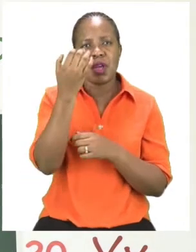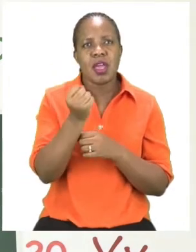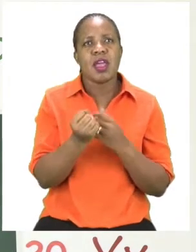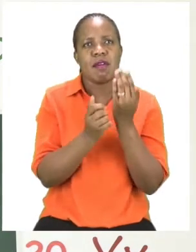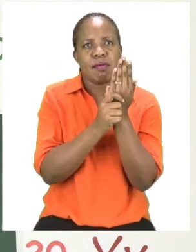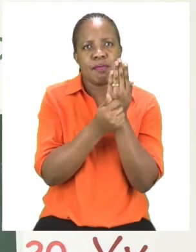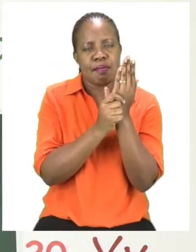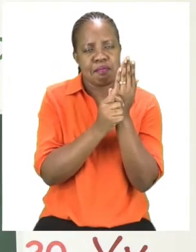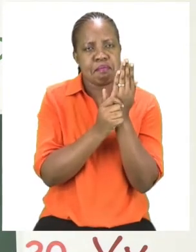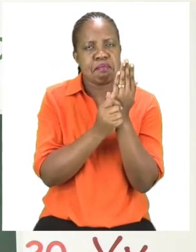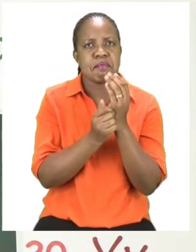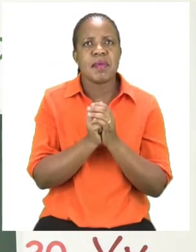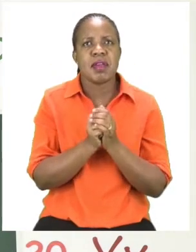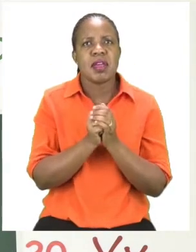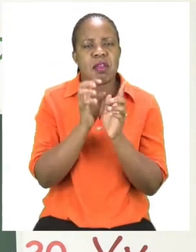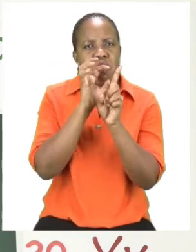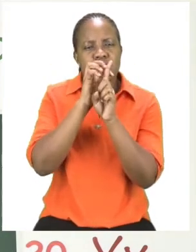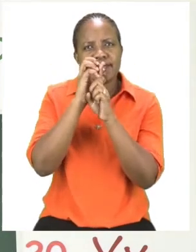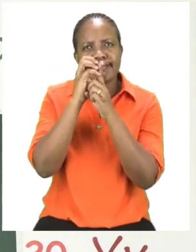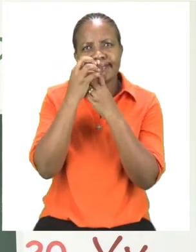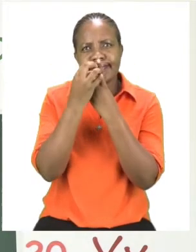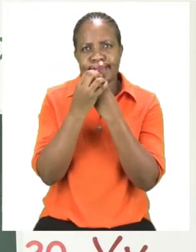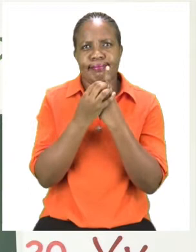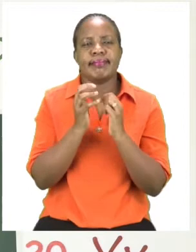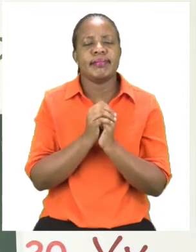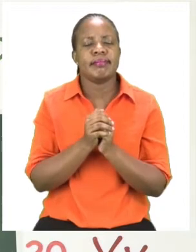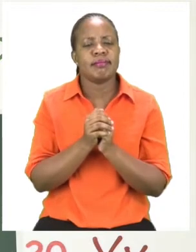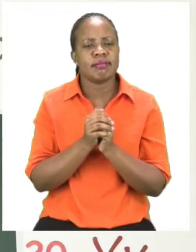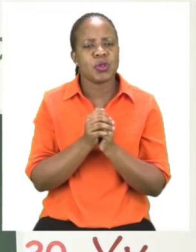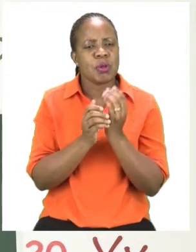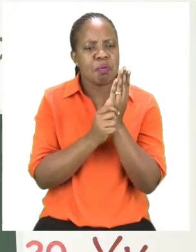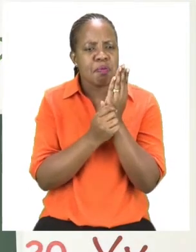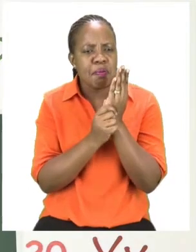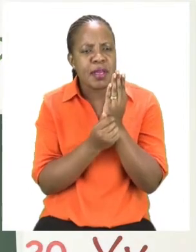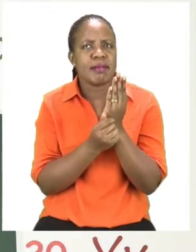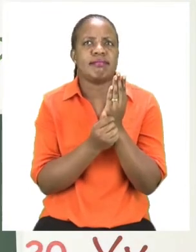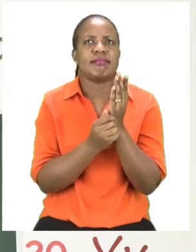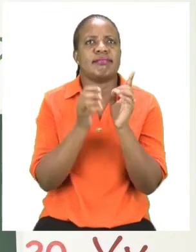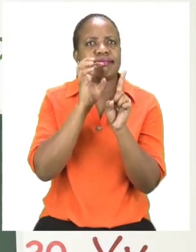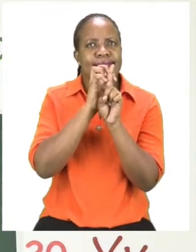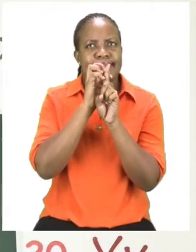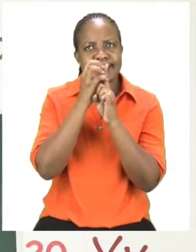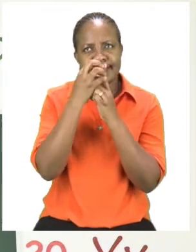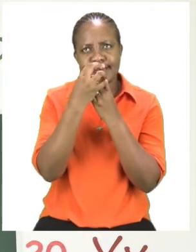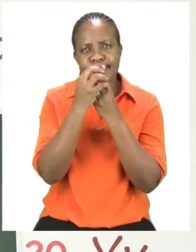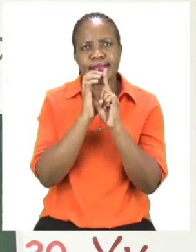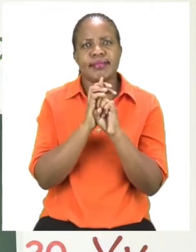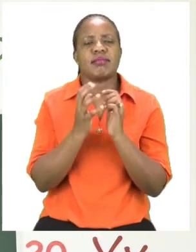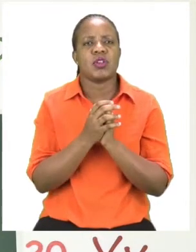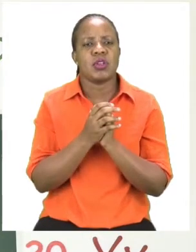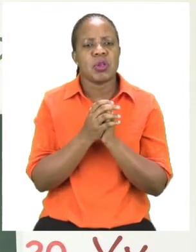This is where our pup comes from and sometimes it's not just pup but bread